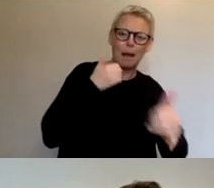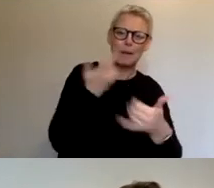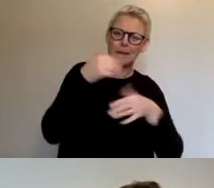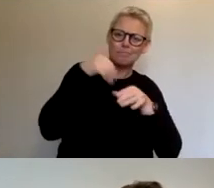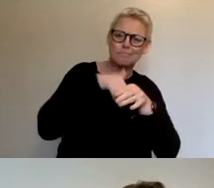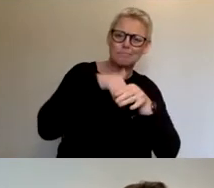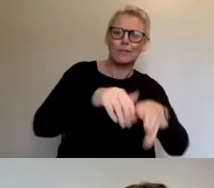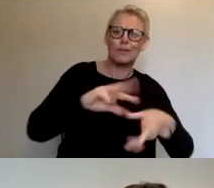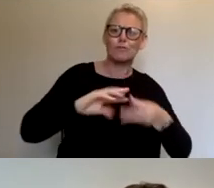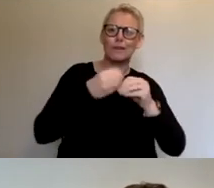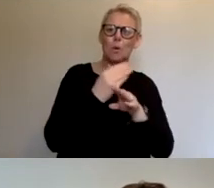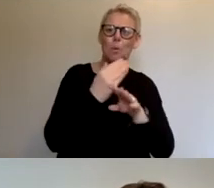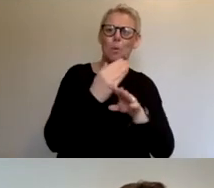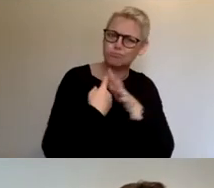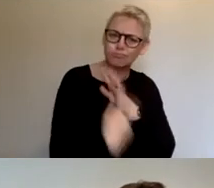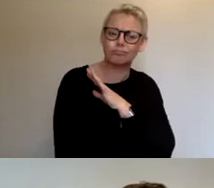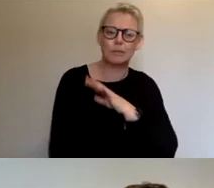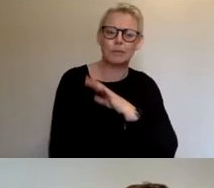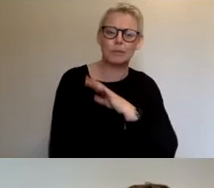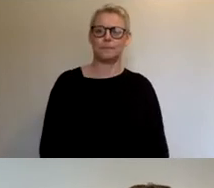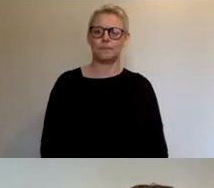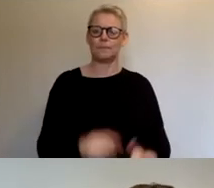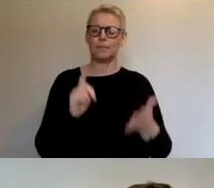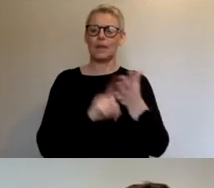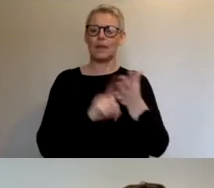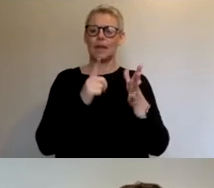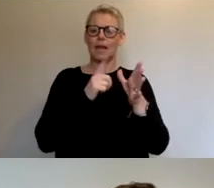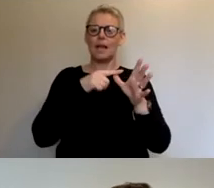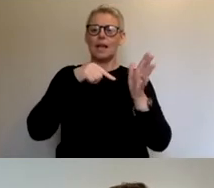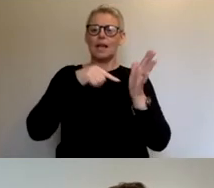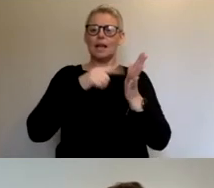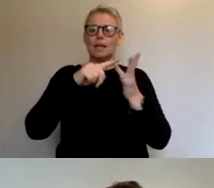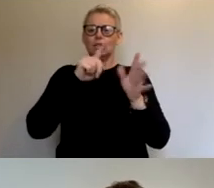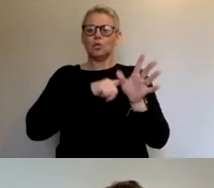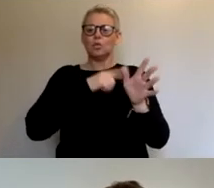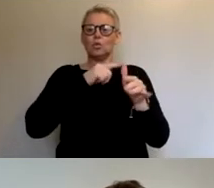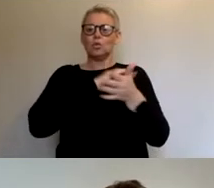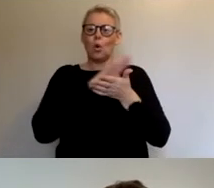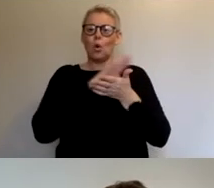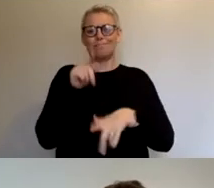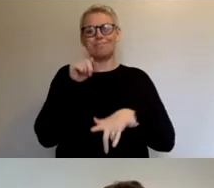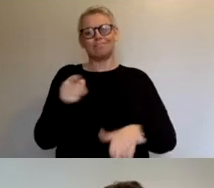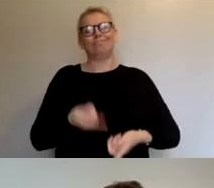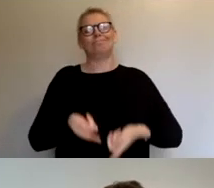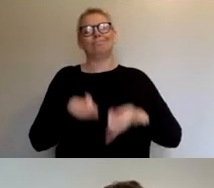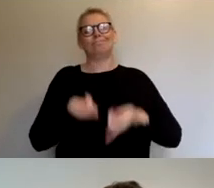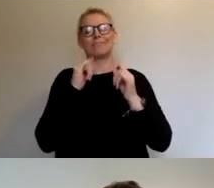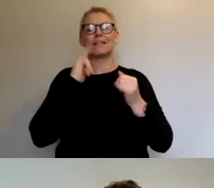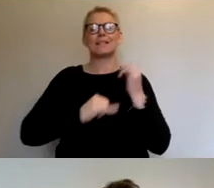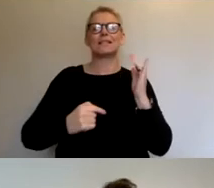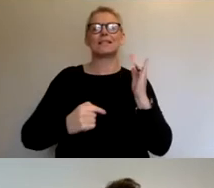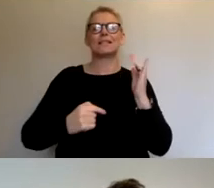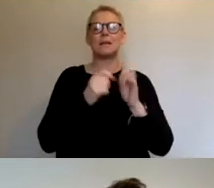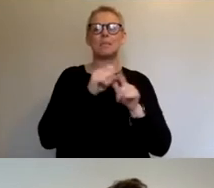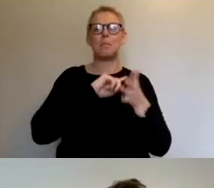Latoya McAllister-Jones is the executive director of St Paul's Carnival and was previously head of operations at Ujima Radio and has